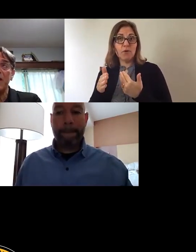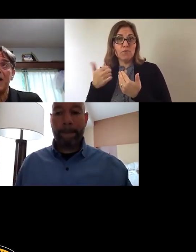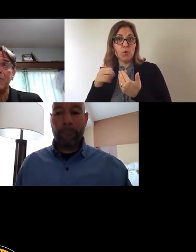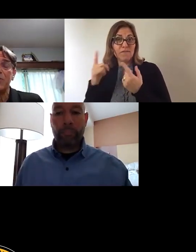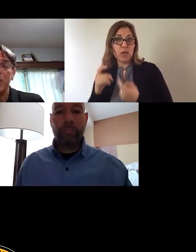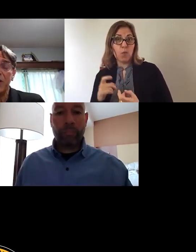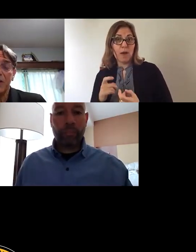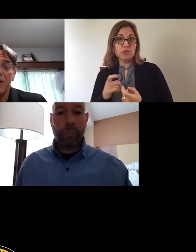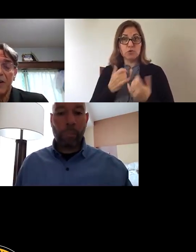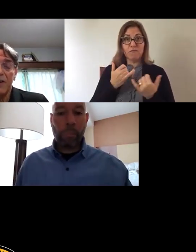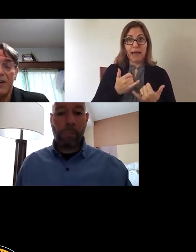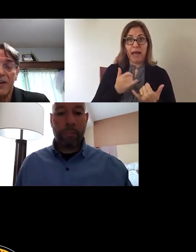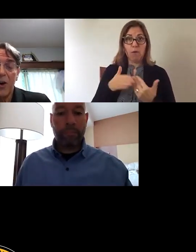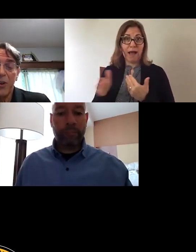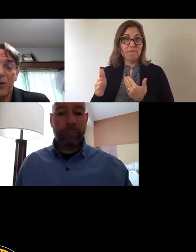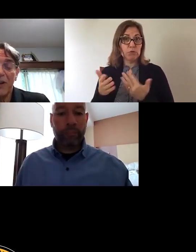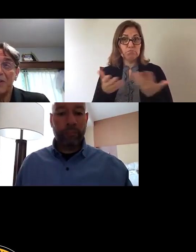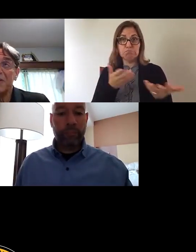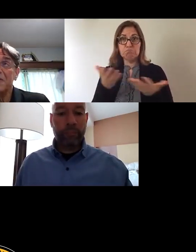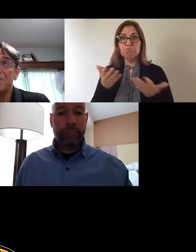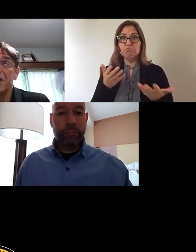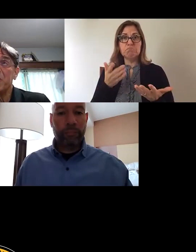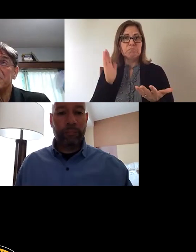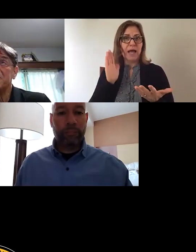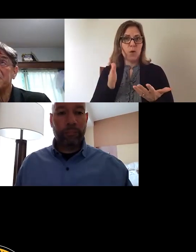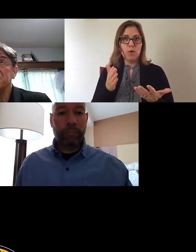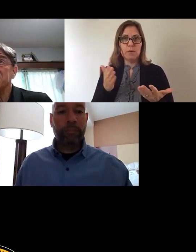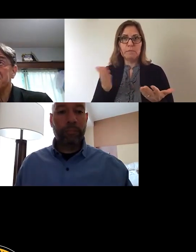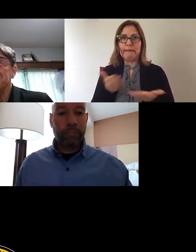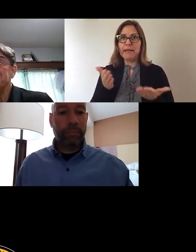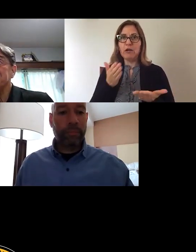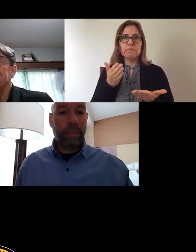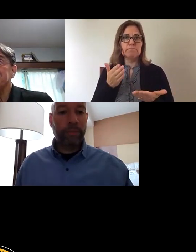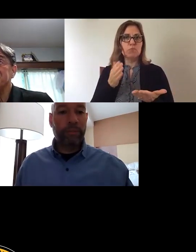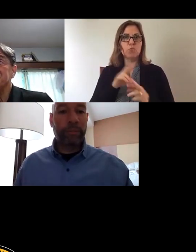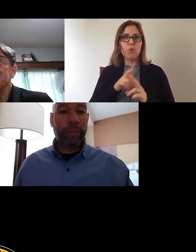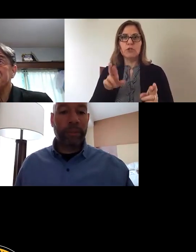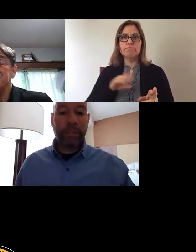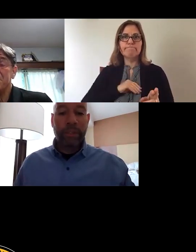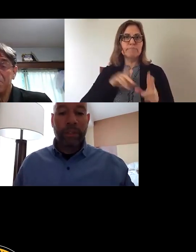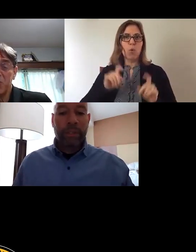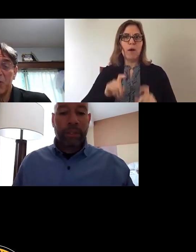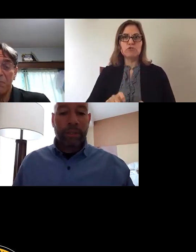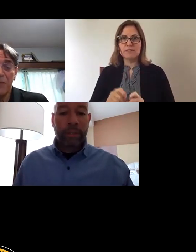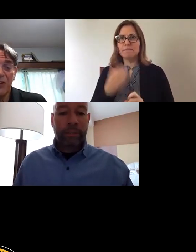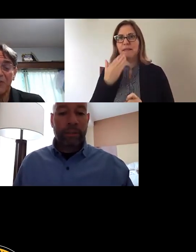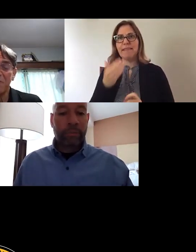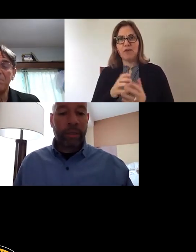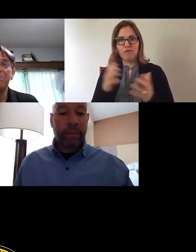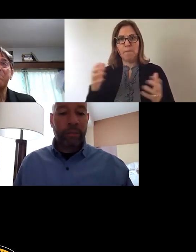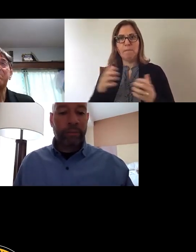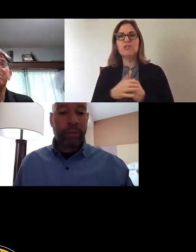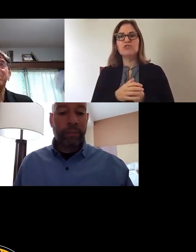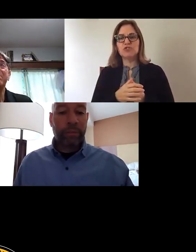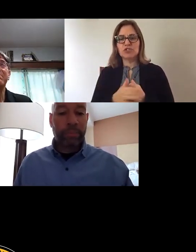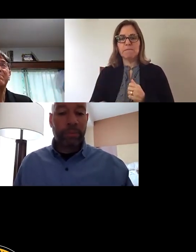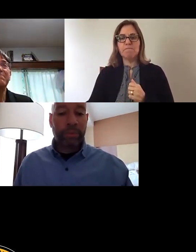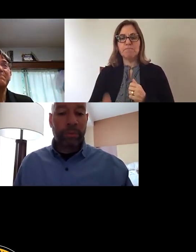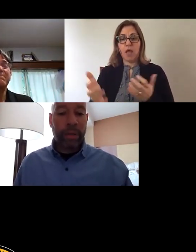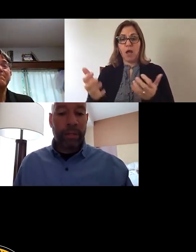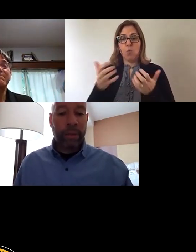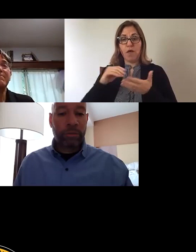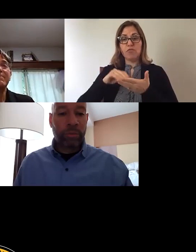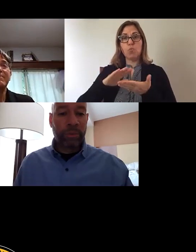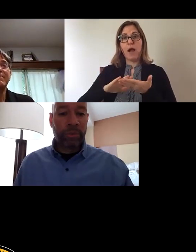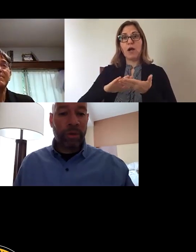or you want to do that after, we can, uh, I'll be around to take questions. Thank you very much. Let the record reflect. We've been